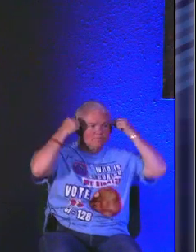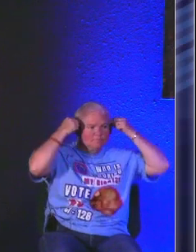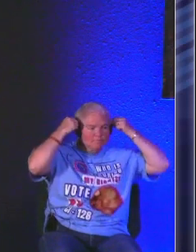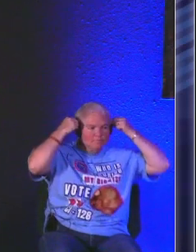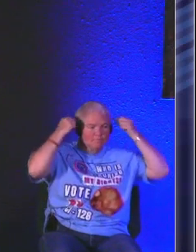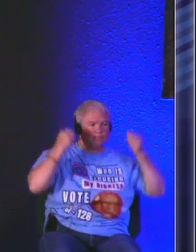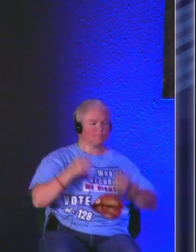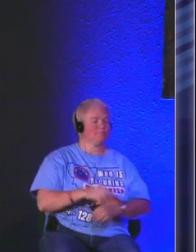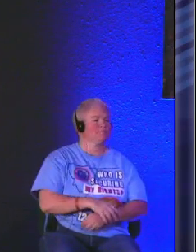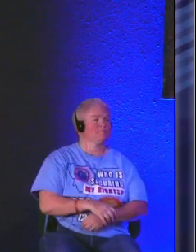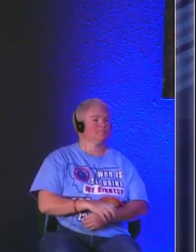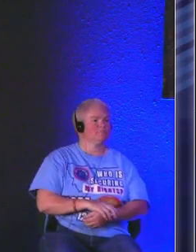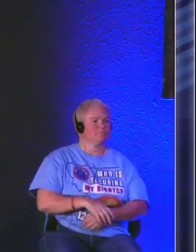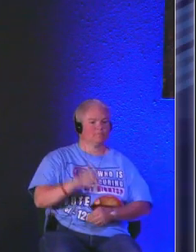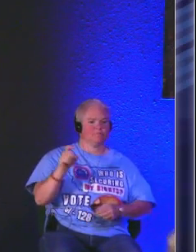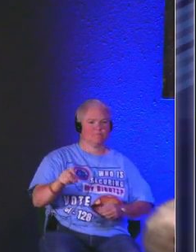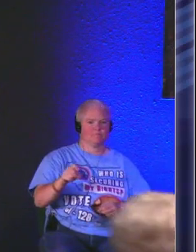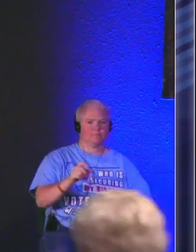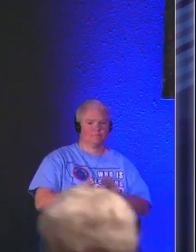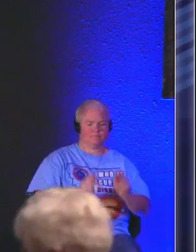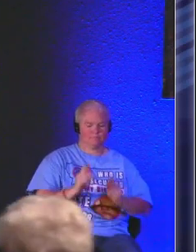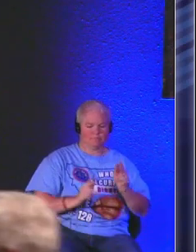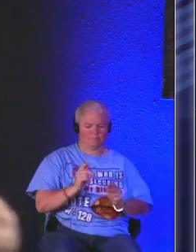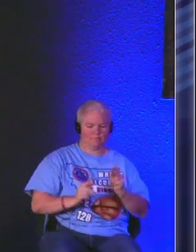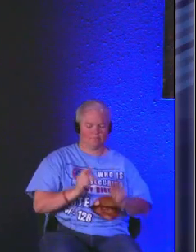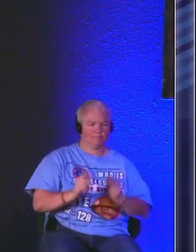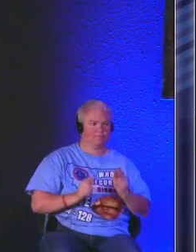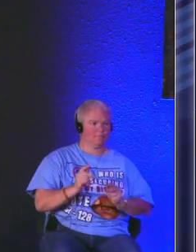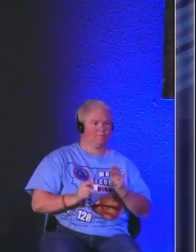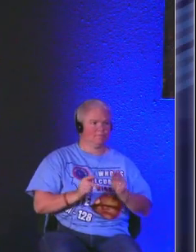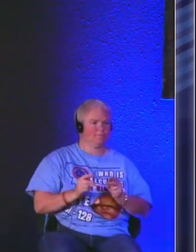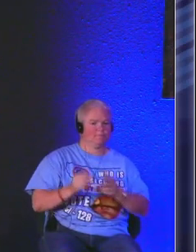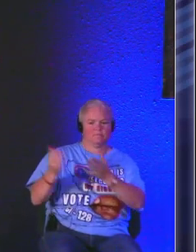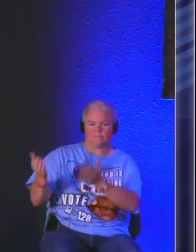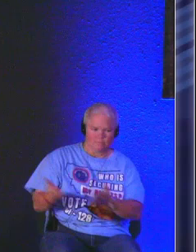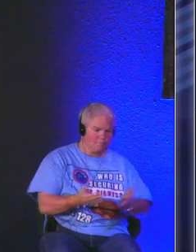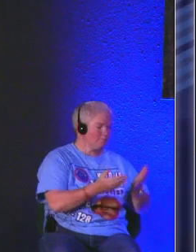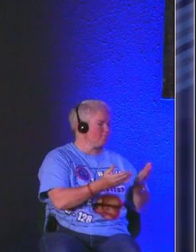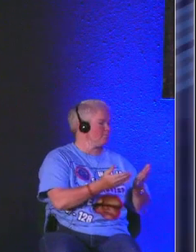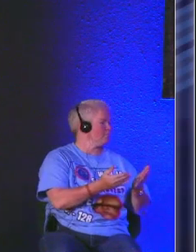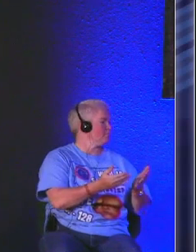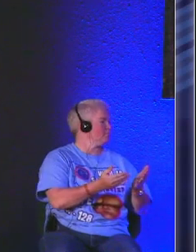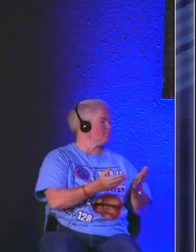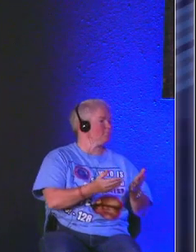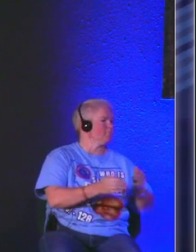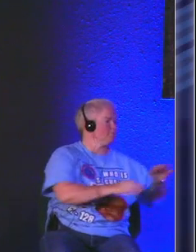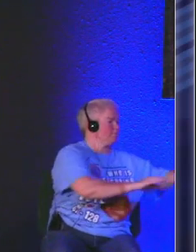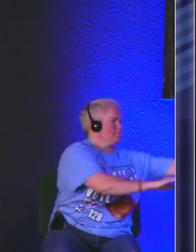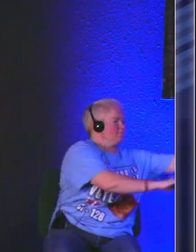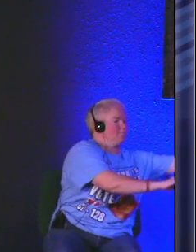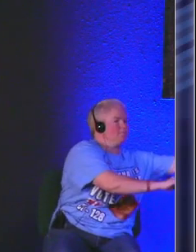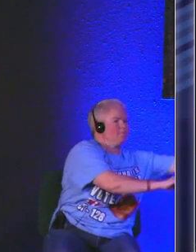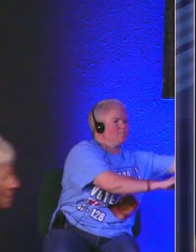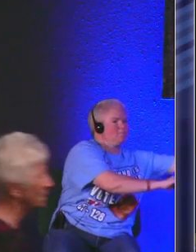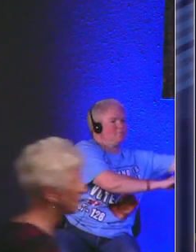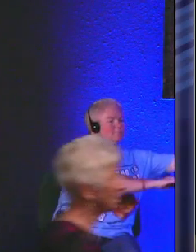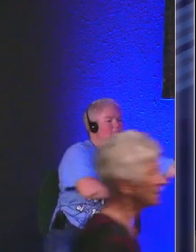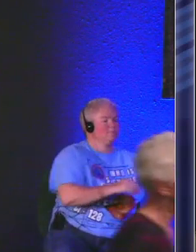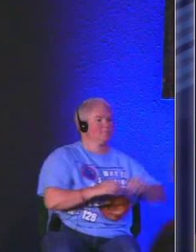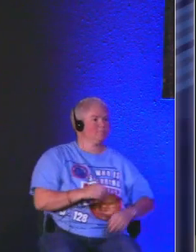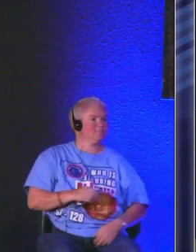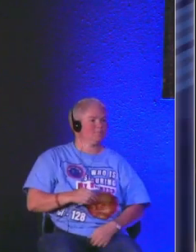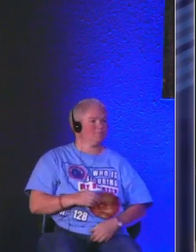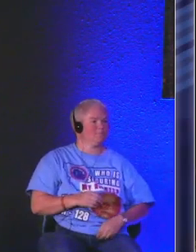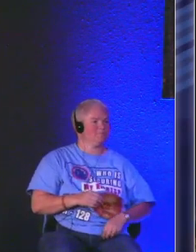all of the people there's a lot to carry as you